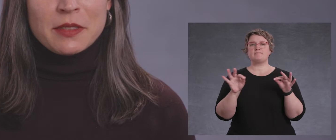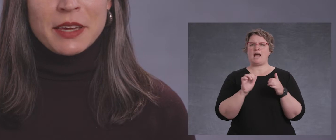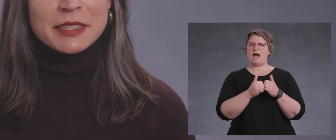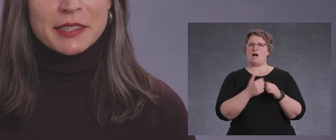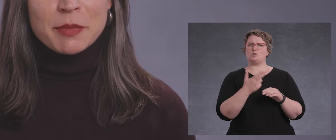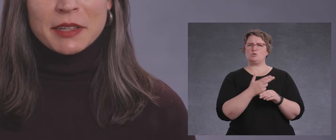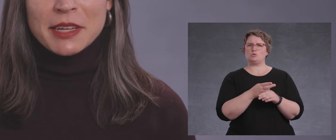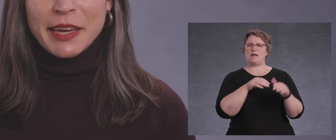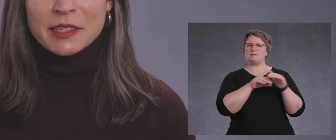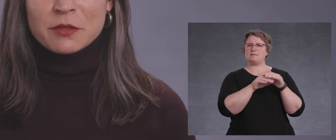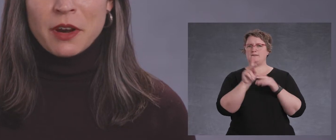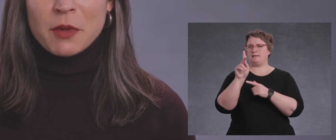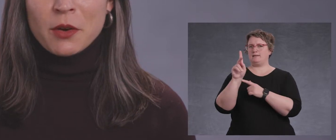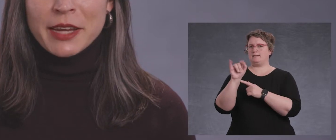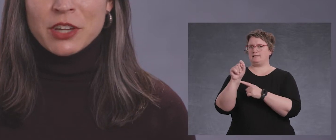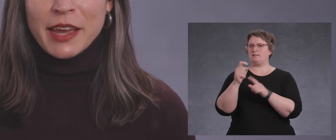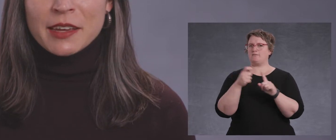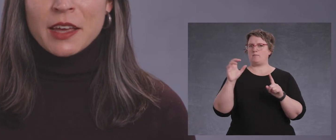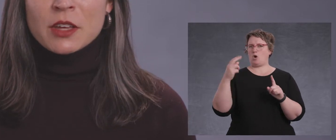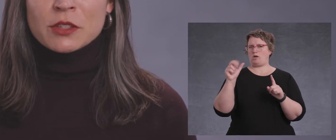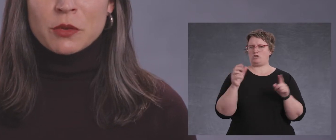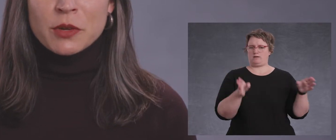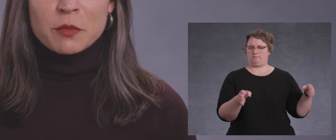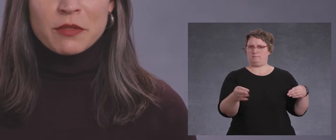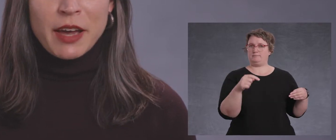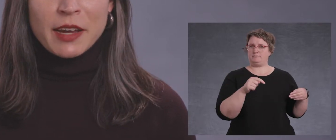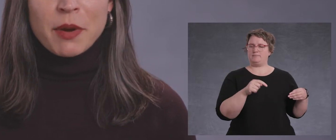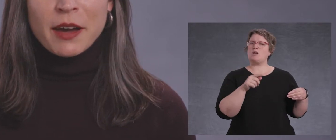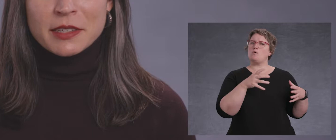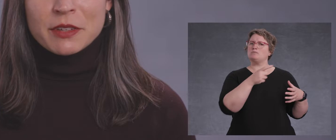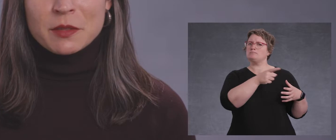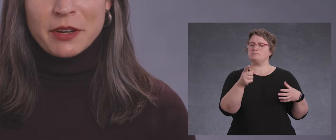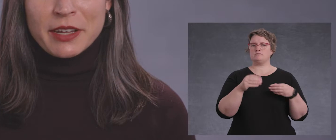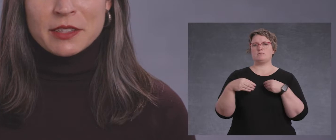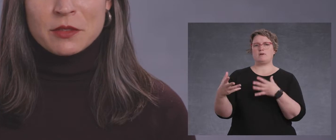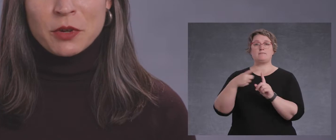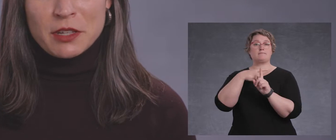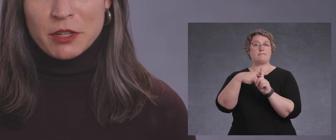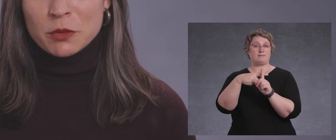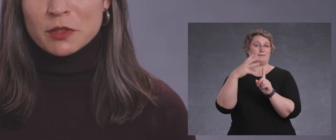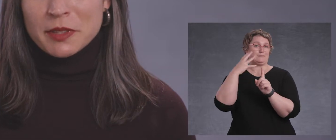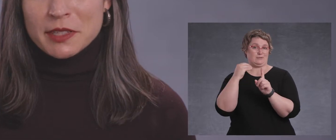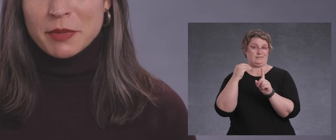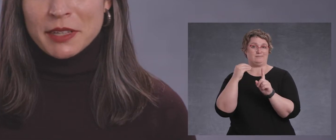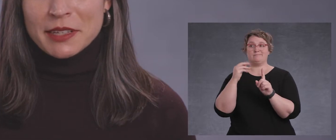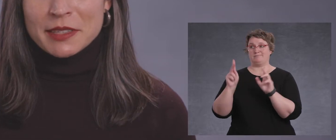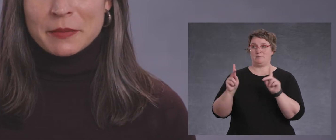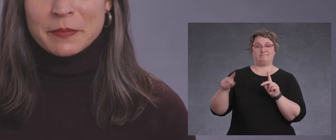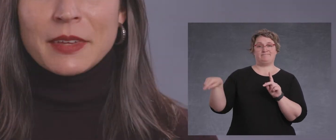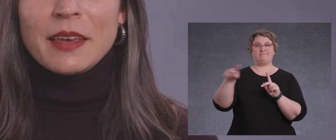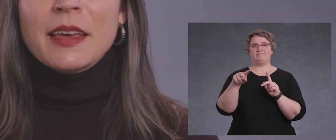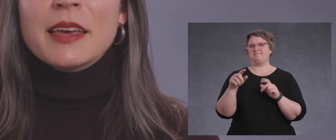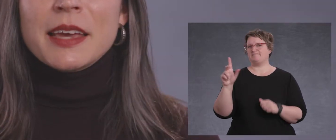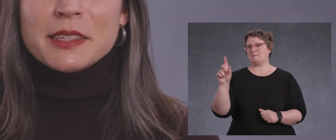use the accessibility kit from OHA so you can provide a positive experience for individuals with disabilities.